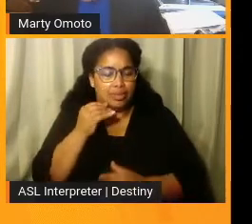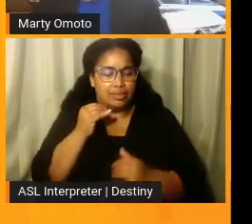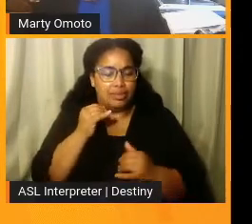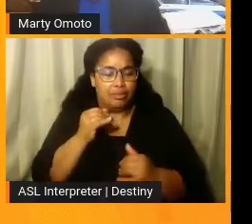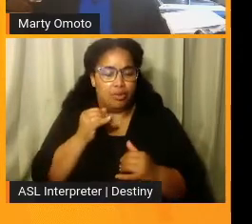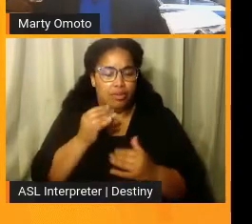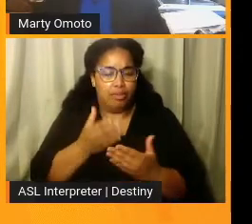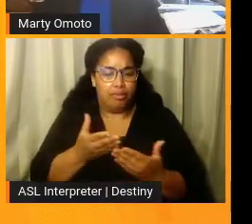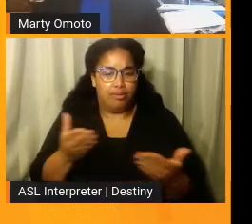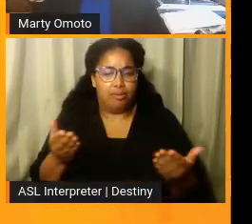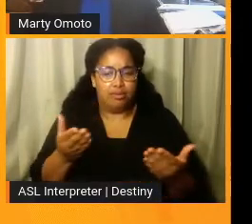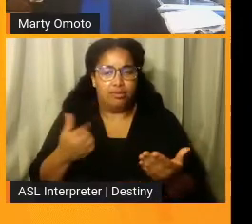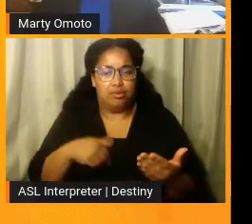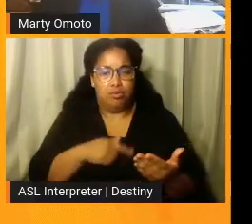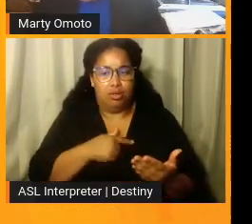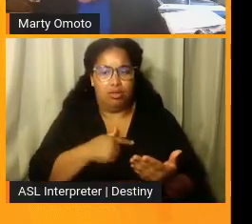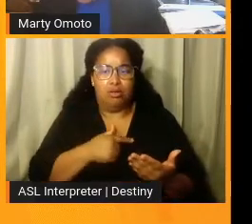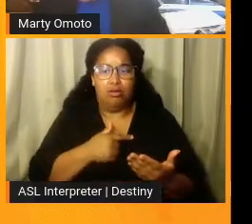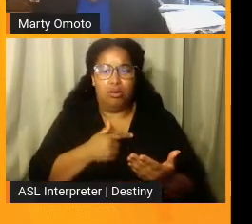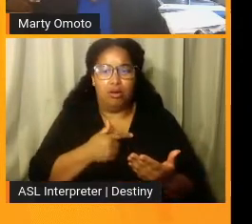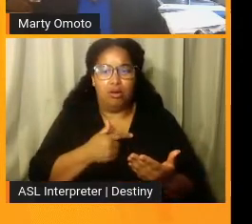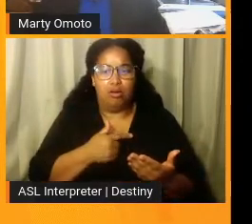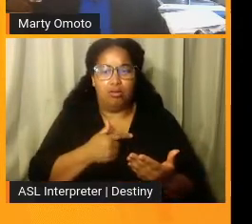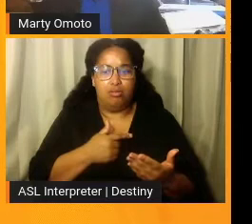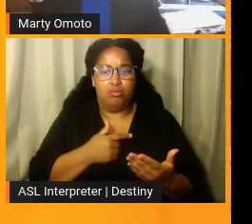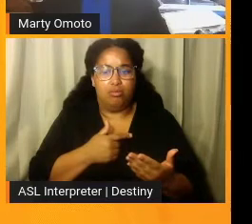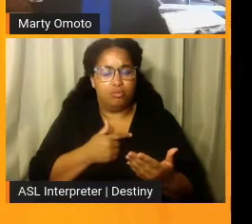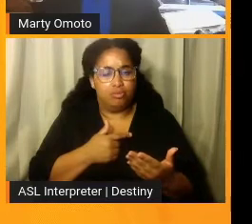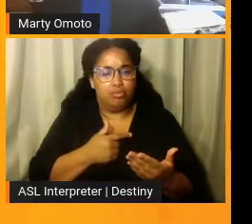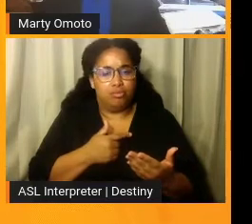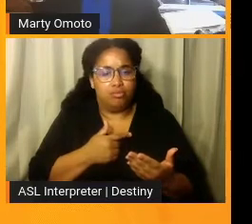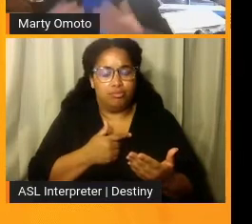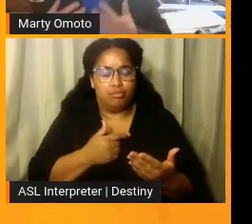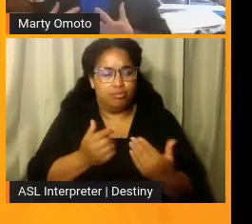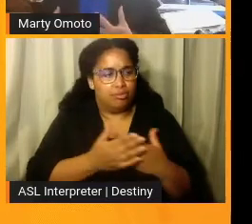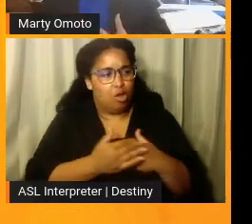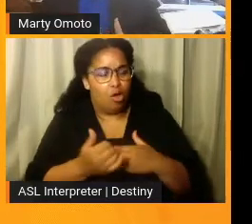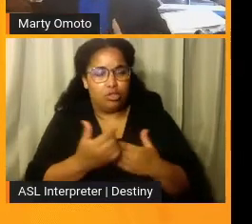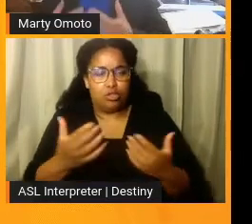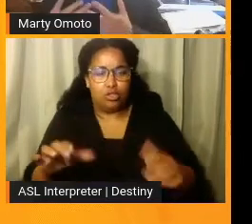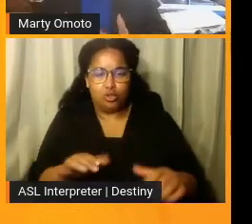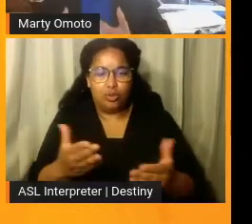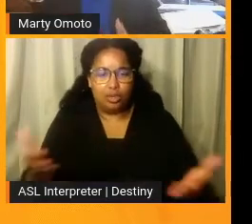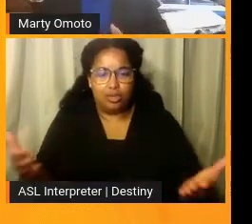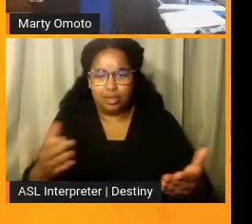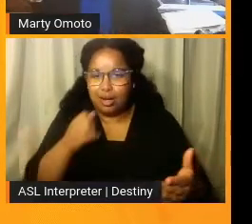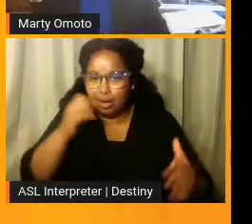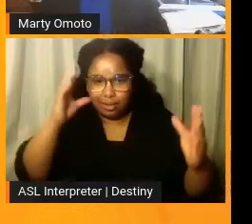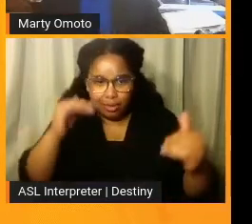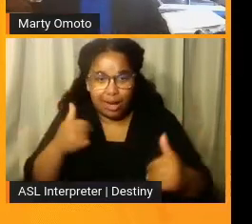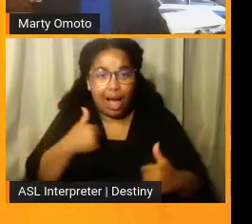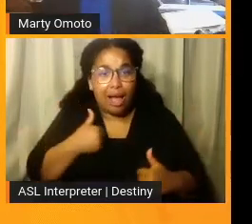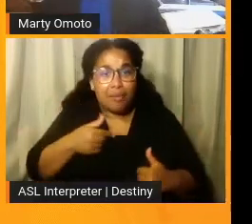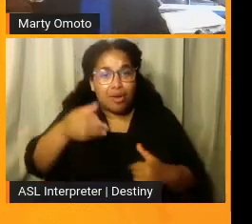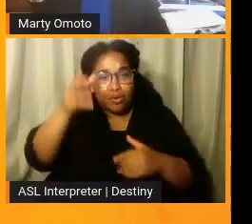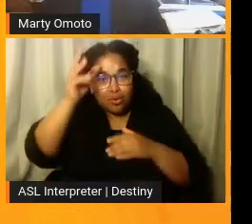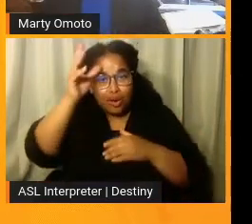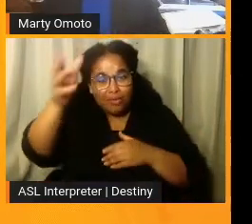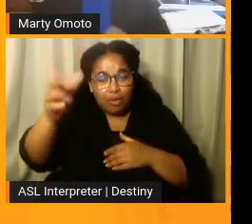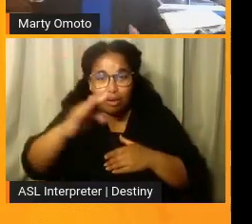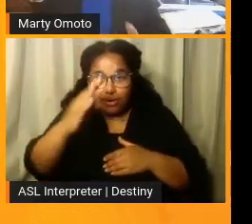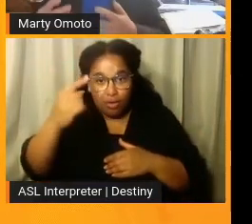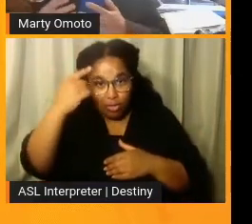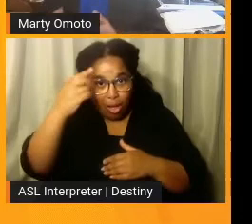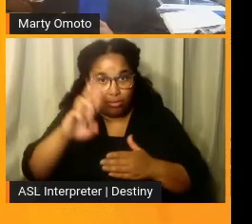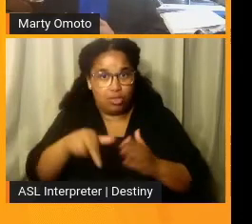way is that we're called upon to do things that we were not expected to do. I'm a grandfather now. I never thought I would be in this